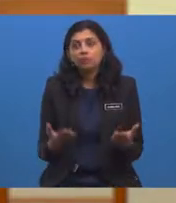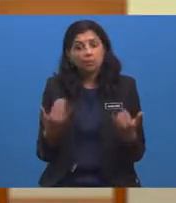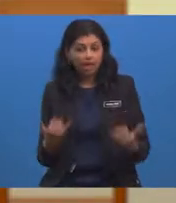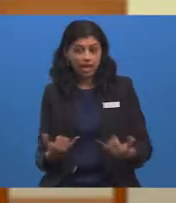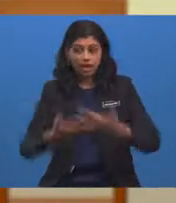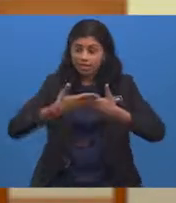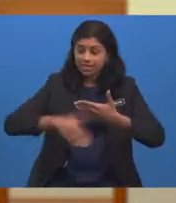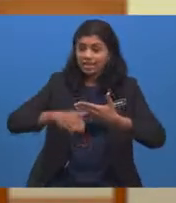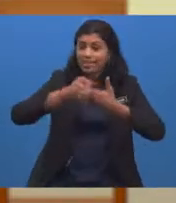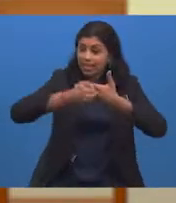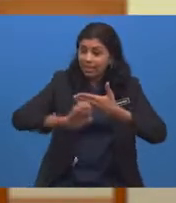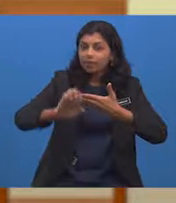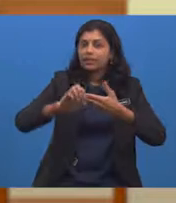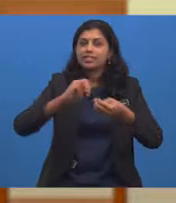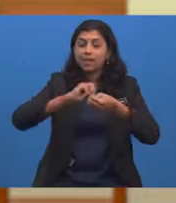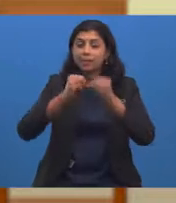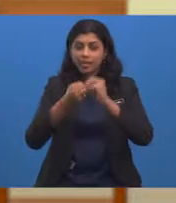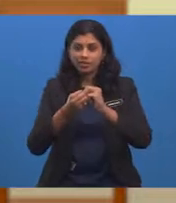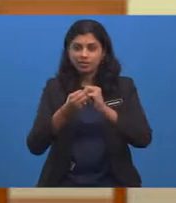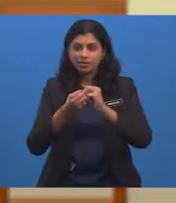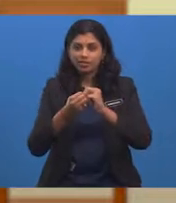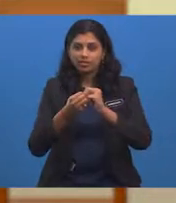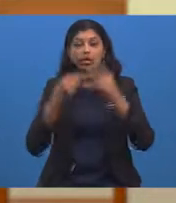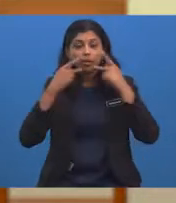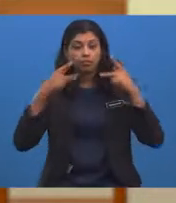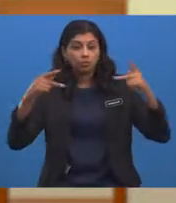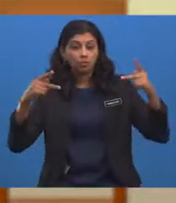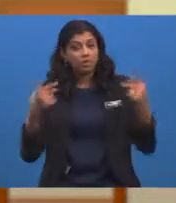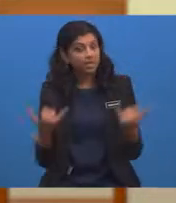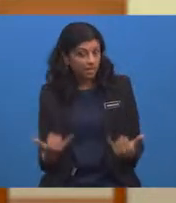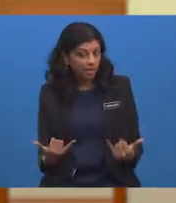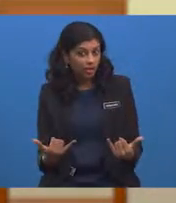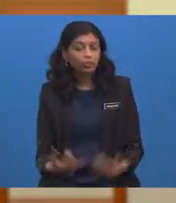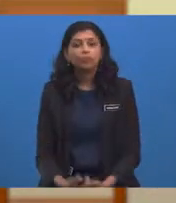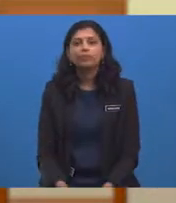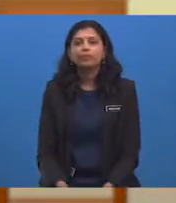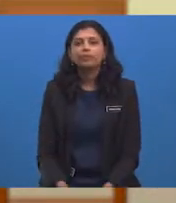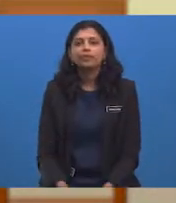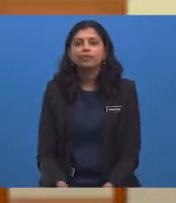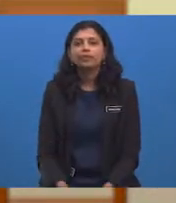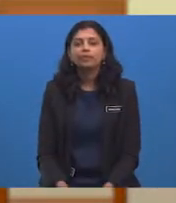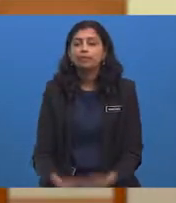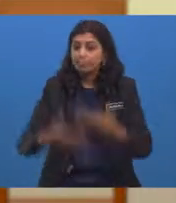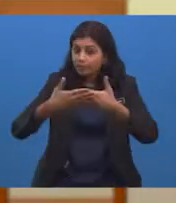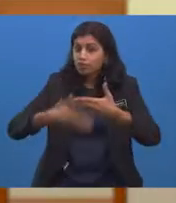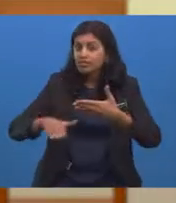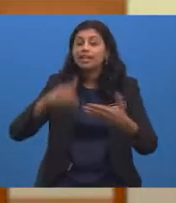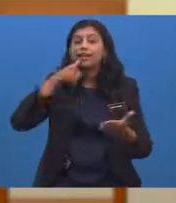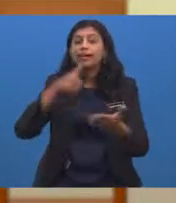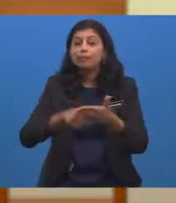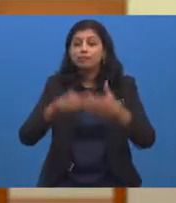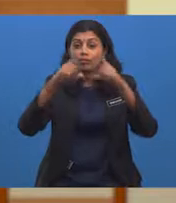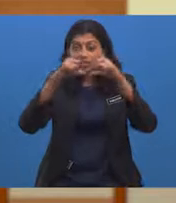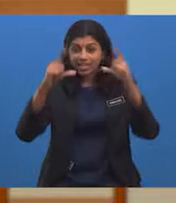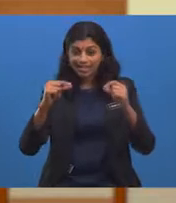and text messaging are more popular nowadays, sending postcards to friends,